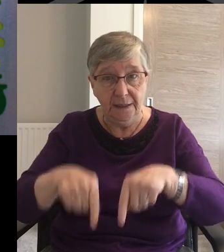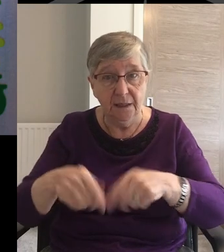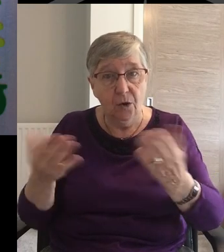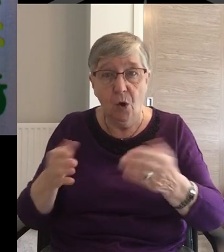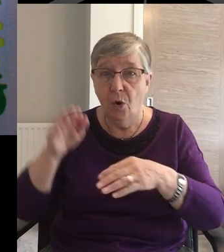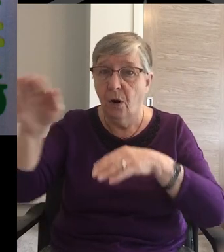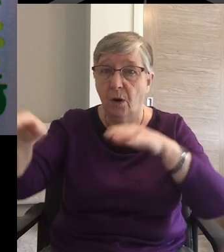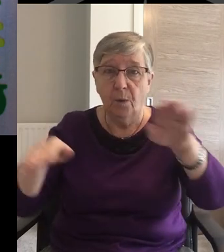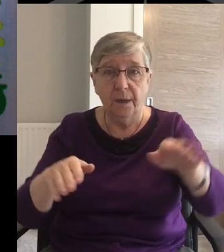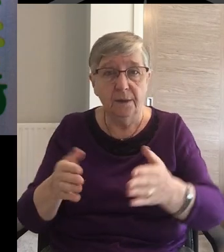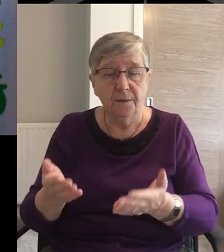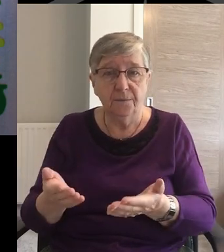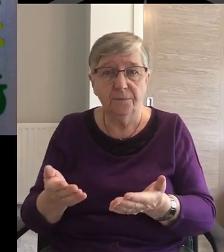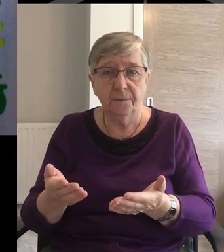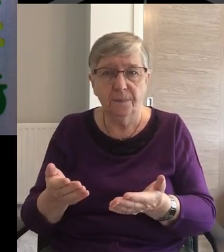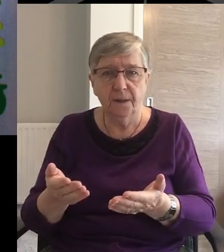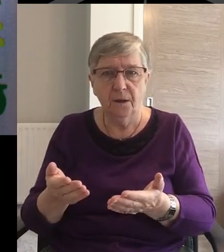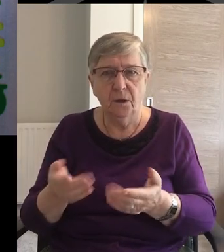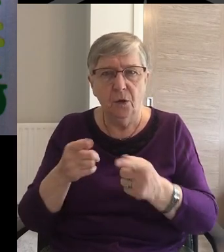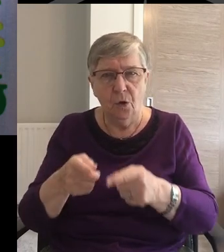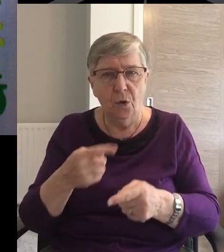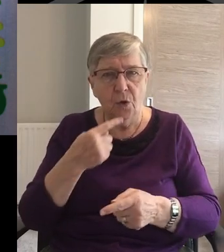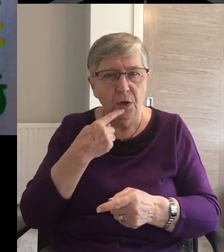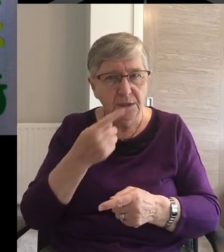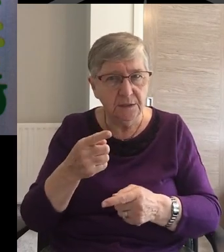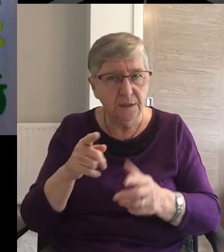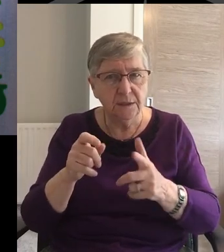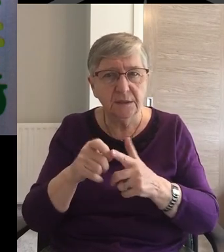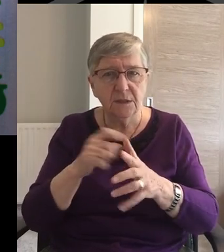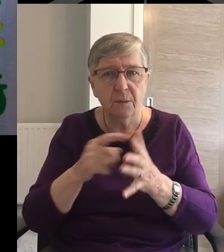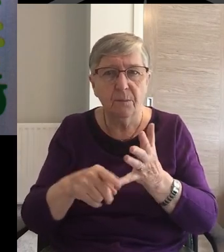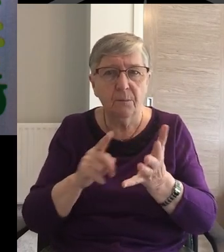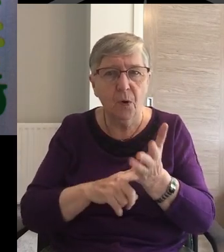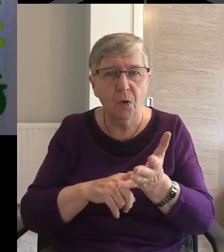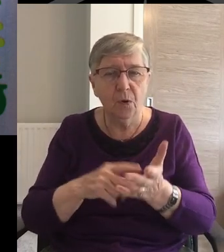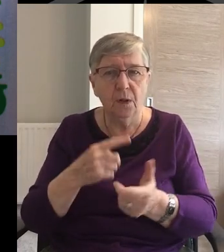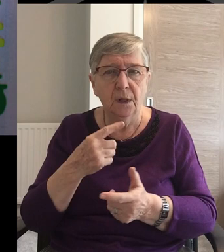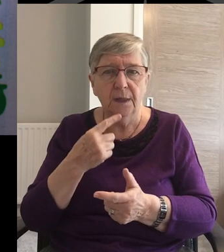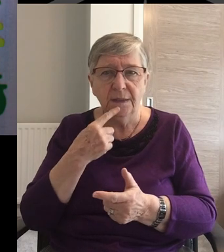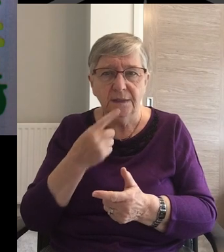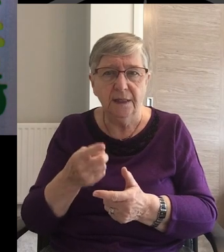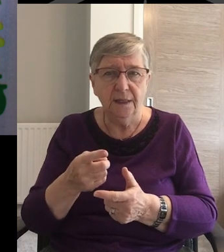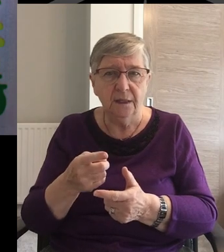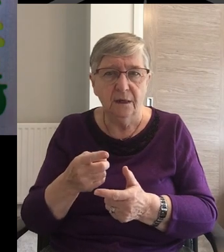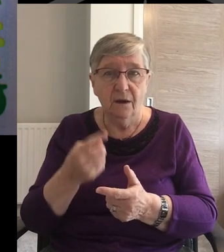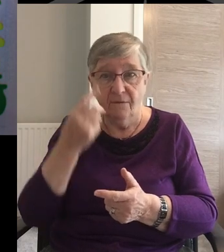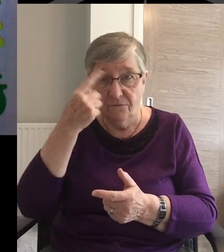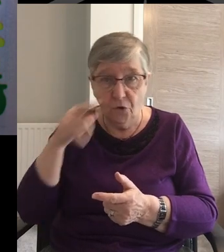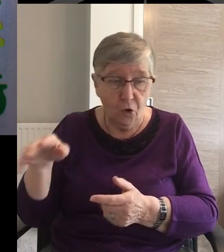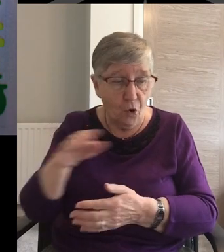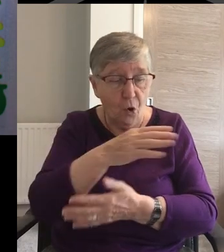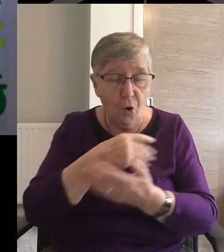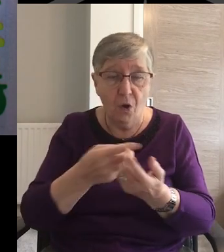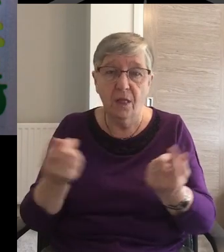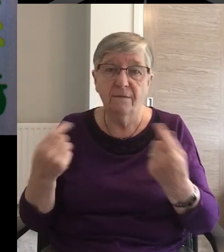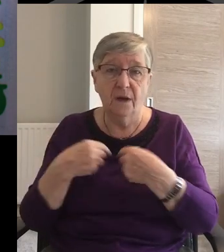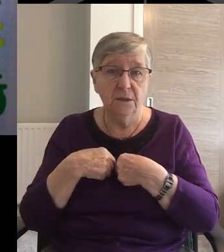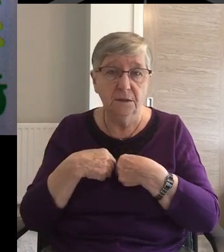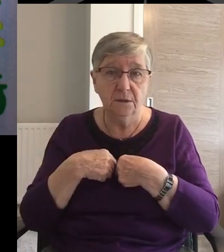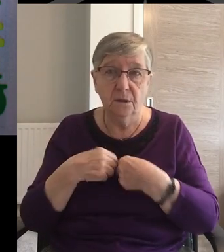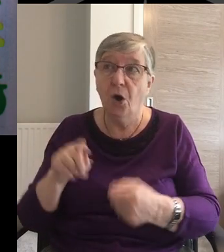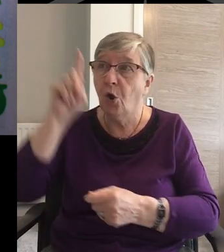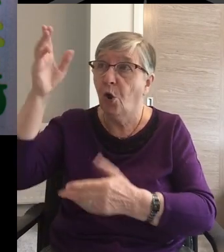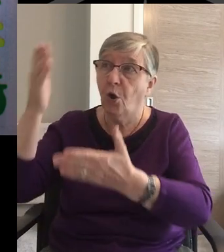And underscoring This exhortation Of Paul's Is the reality That for all Of us It is God Who provides